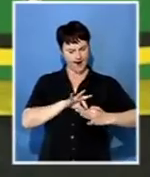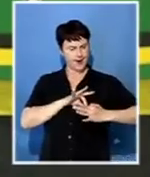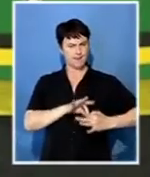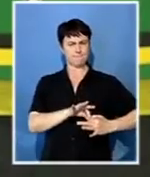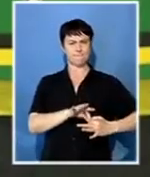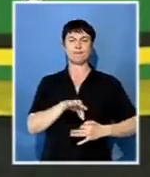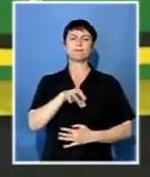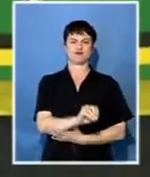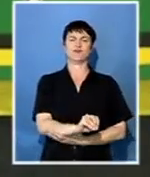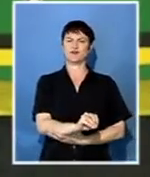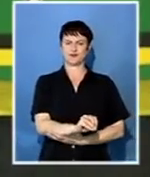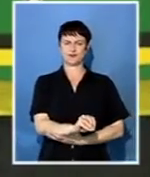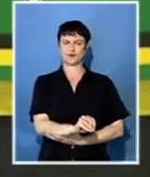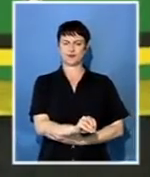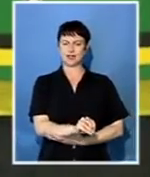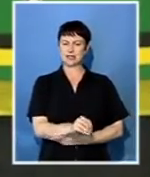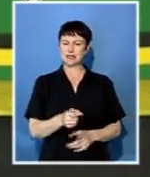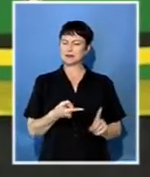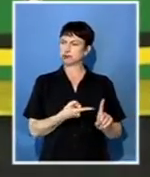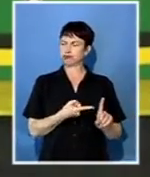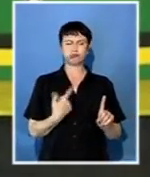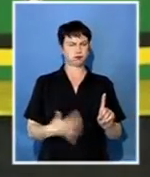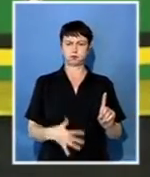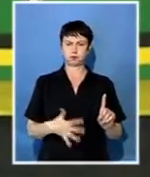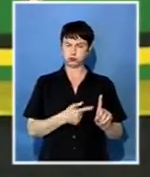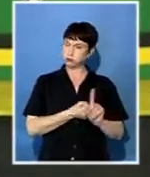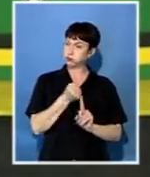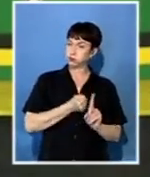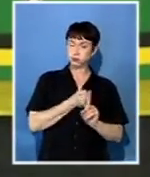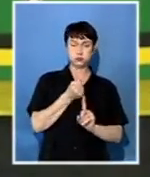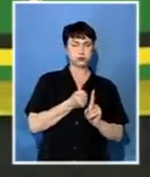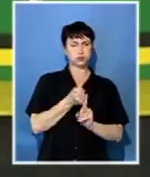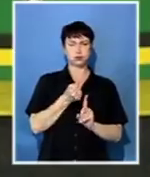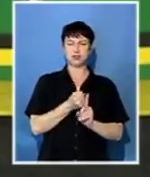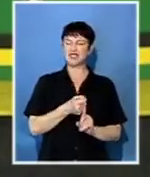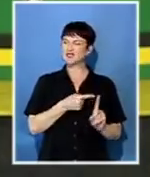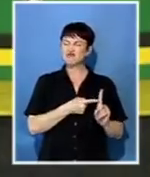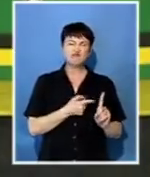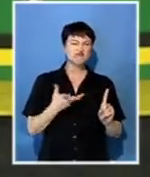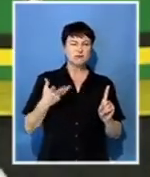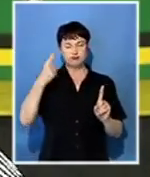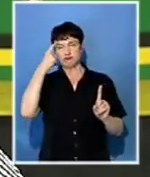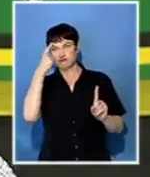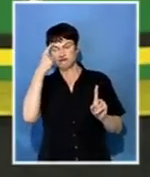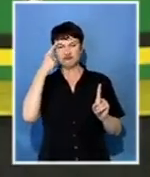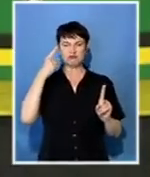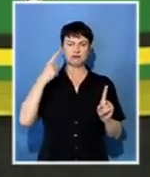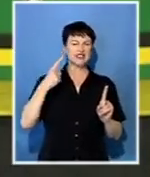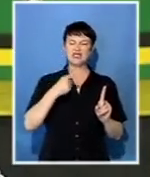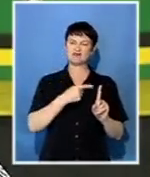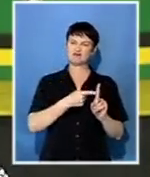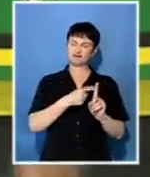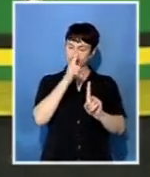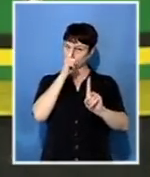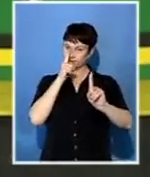Icon John was. Besides, he was selfless when it came to working